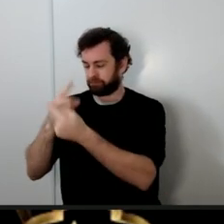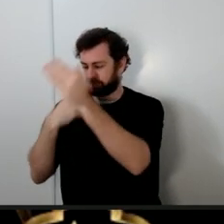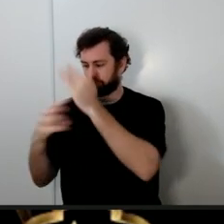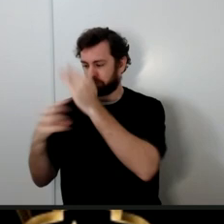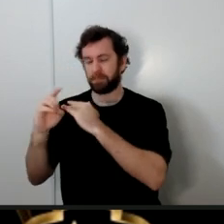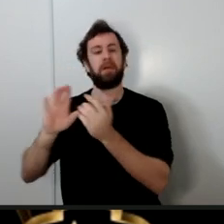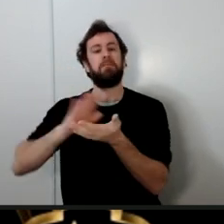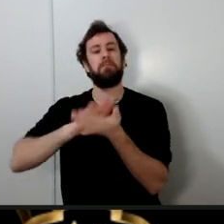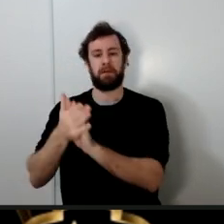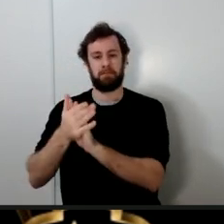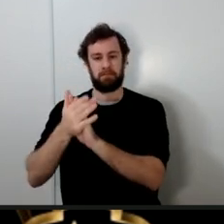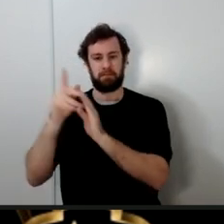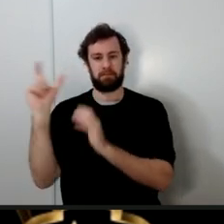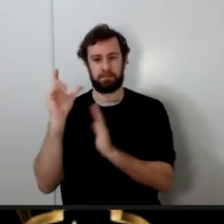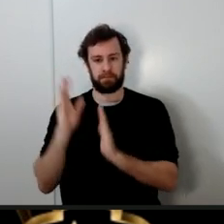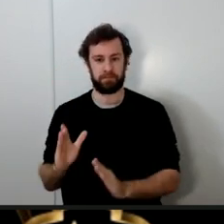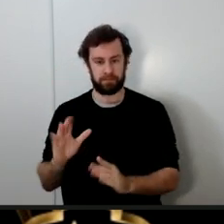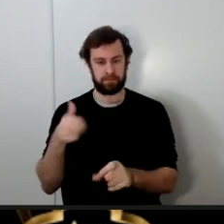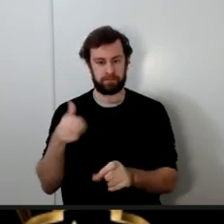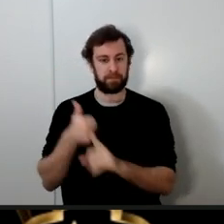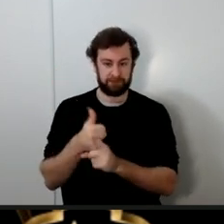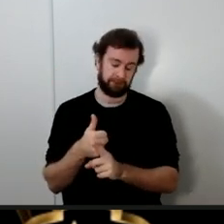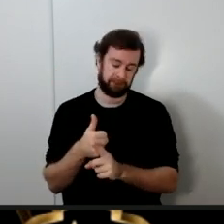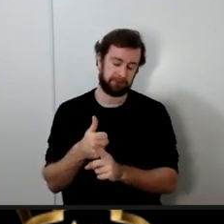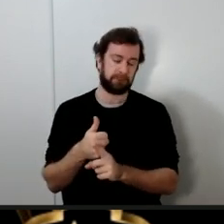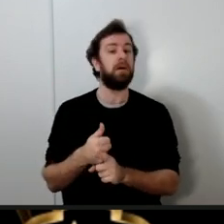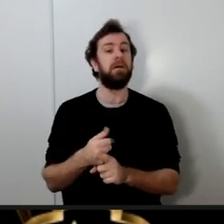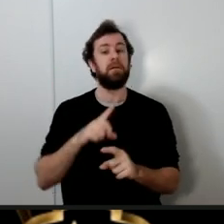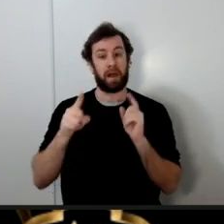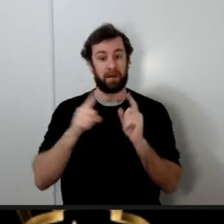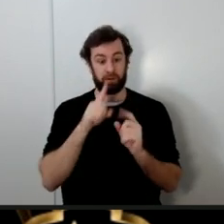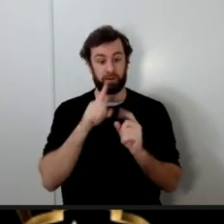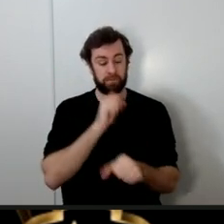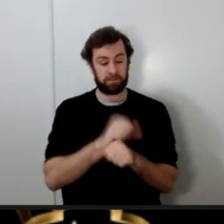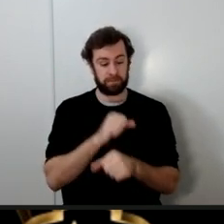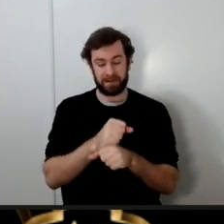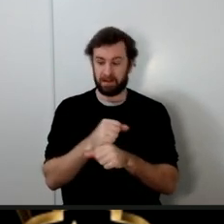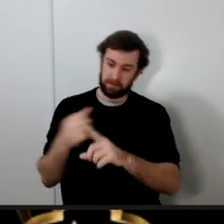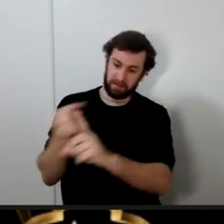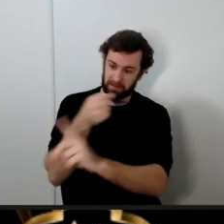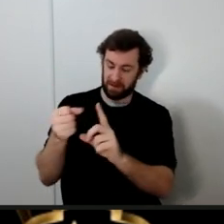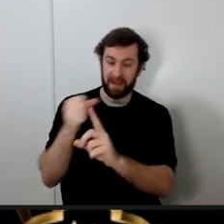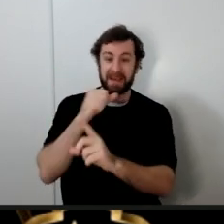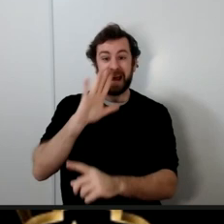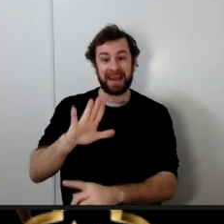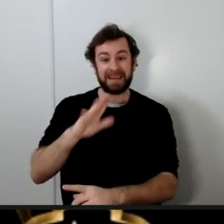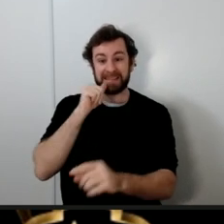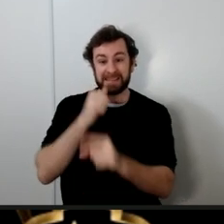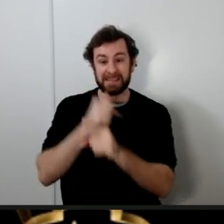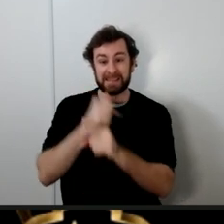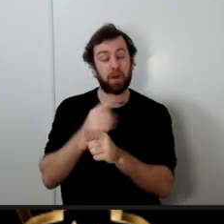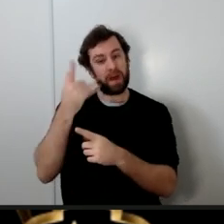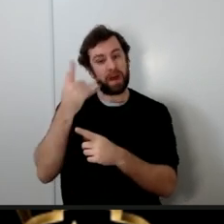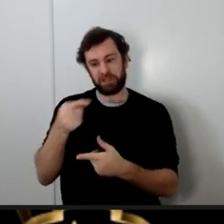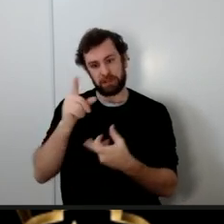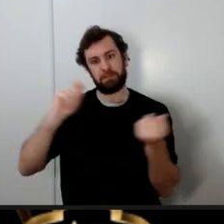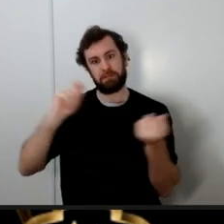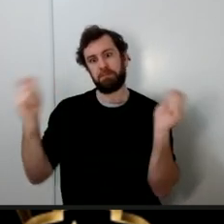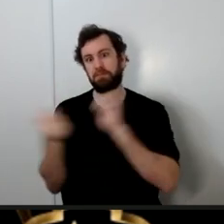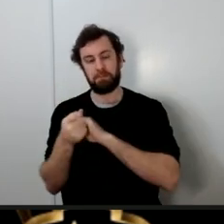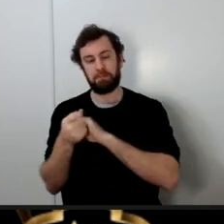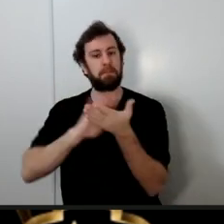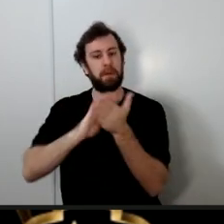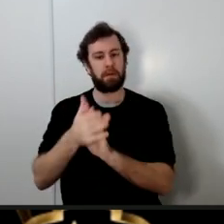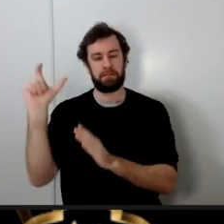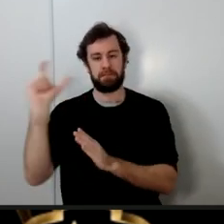he actually assaulted his own sister because she had converted to the religion of Islam and he found this unacceptable